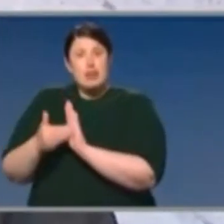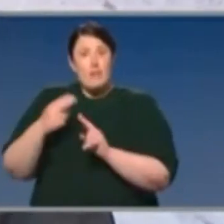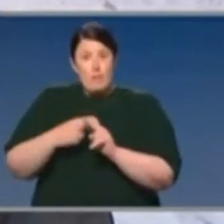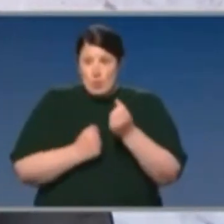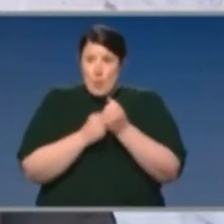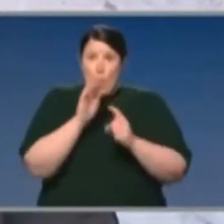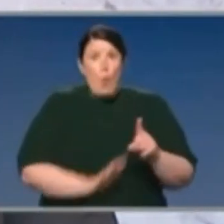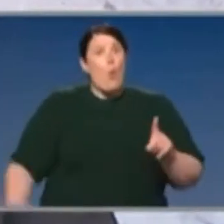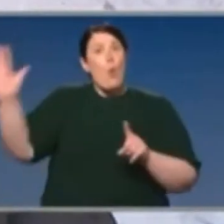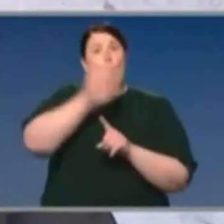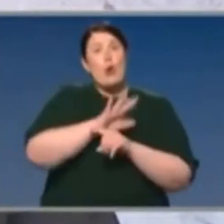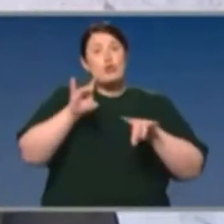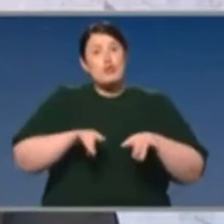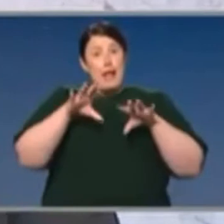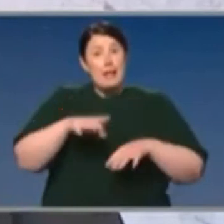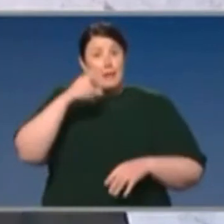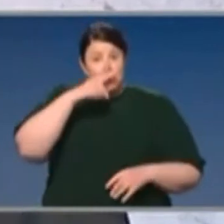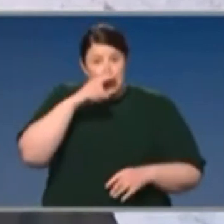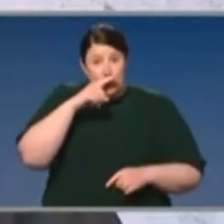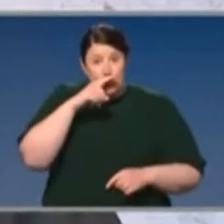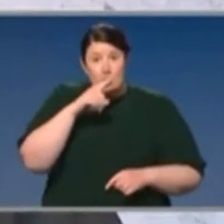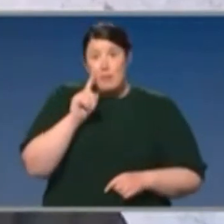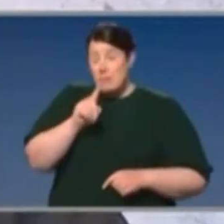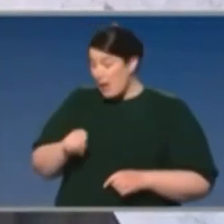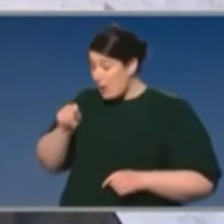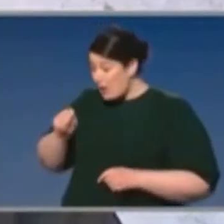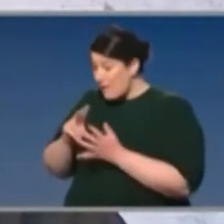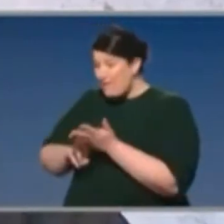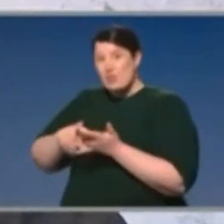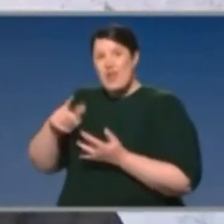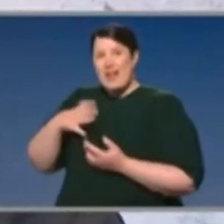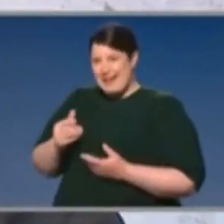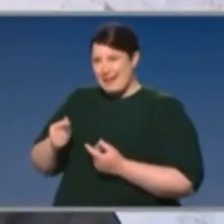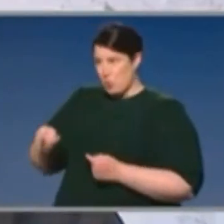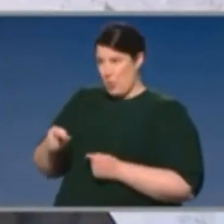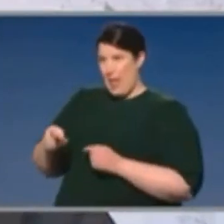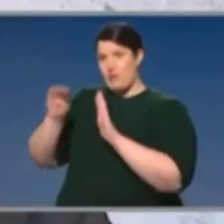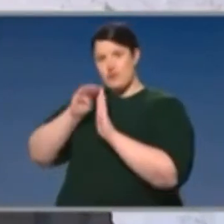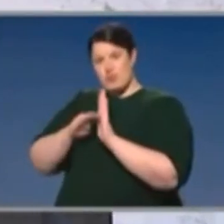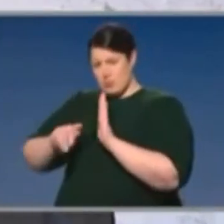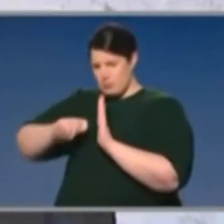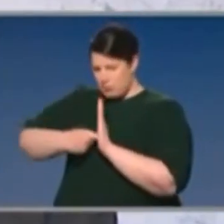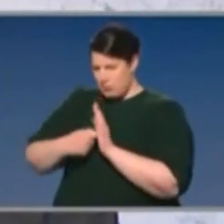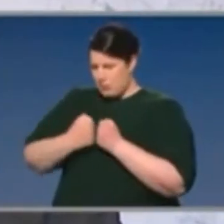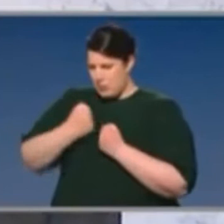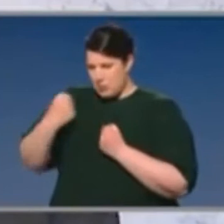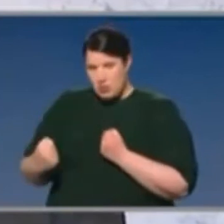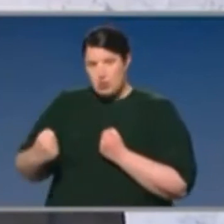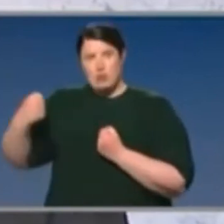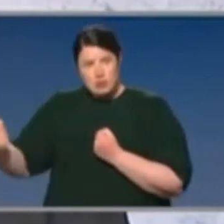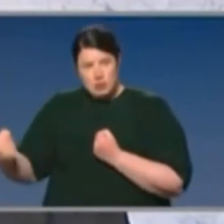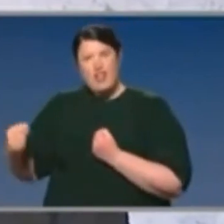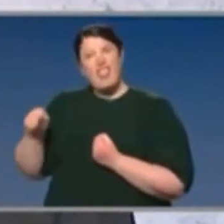income support or other forms of support that they consider is appropriate to deal with the consequences of the decisions the Victorian Government is taking,